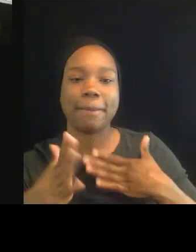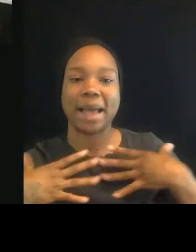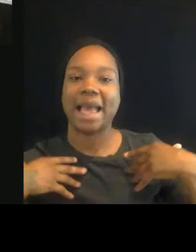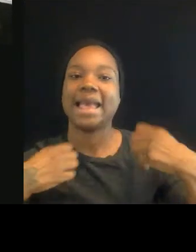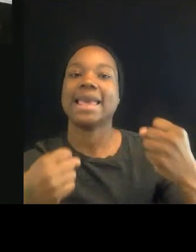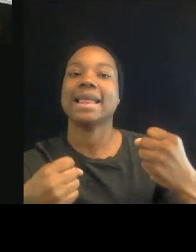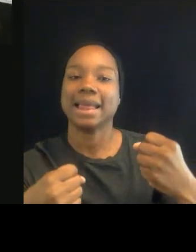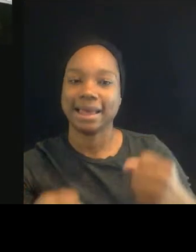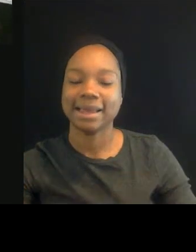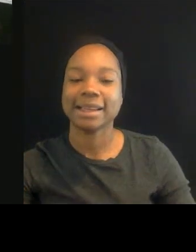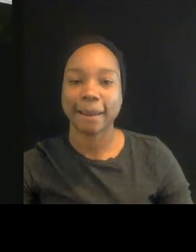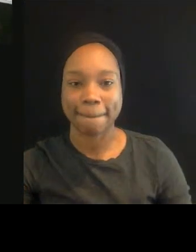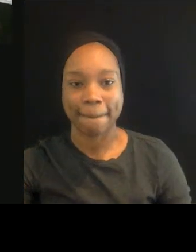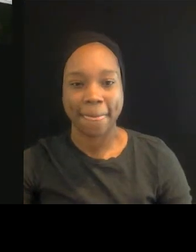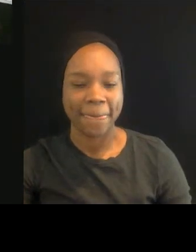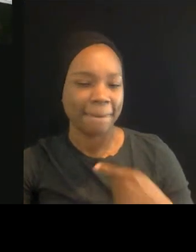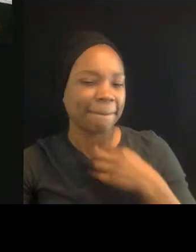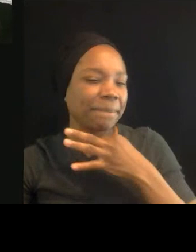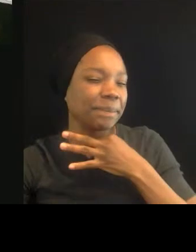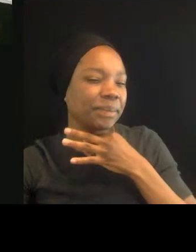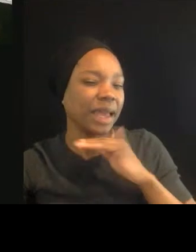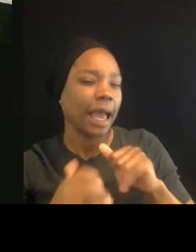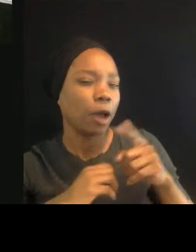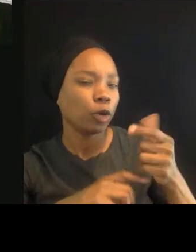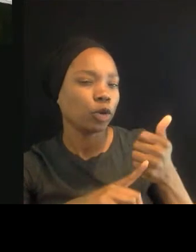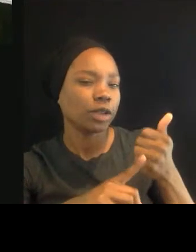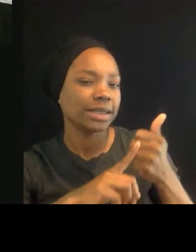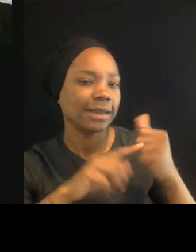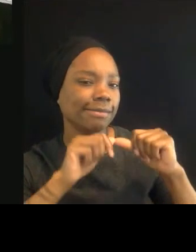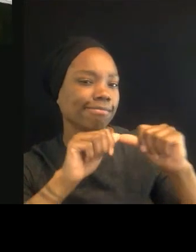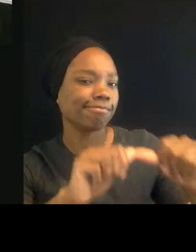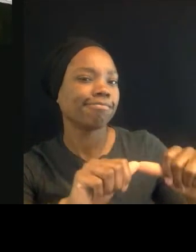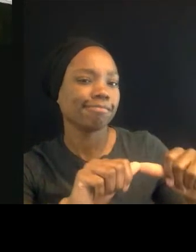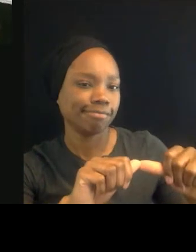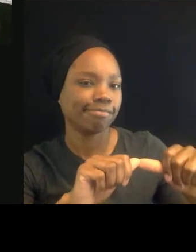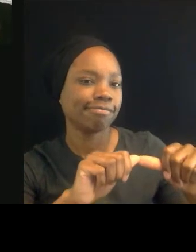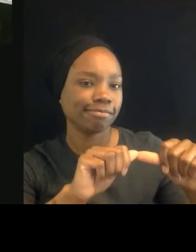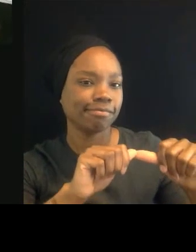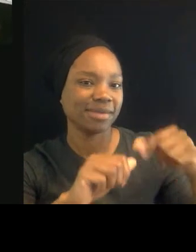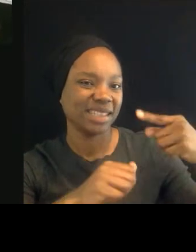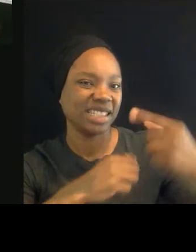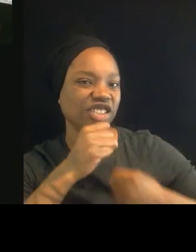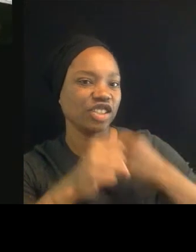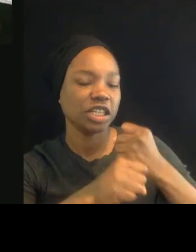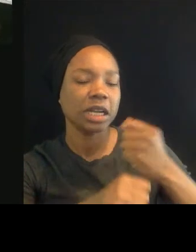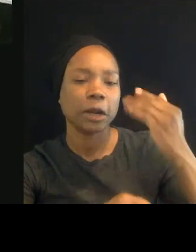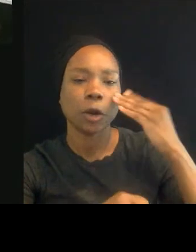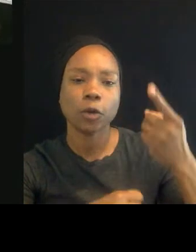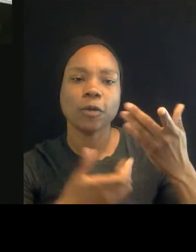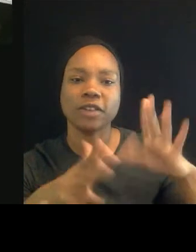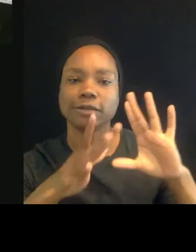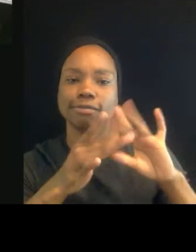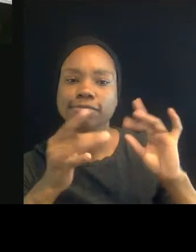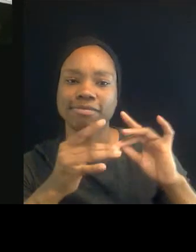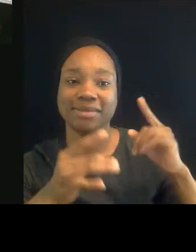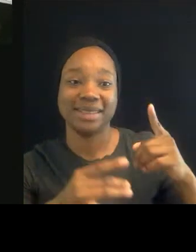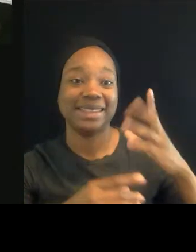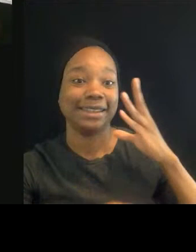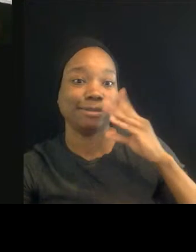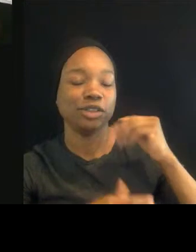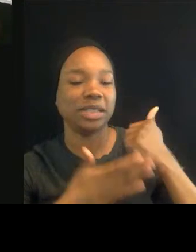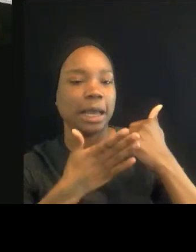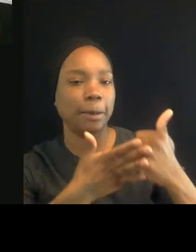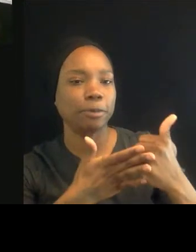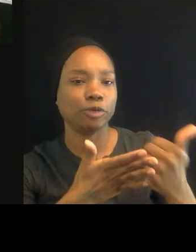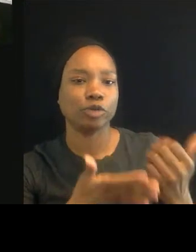And I know that you said earlier that in some ways this has helped energize, refocus and recommit you to that work. But in those